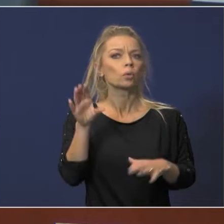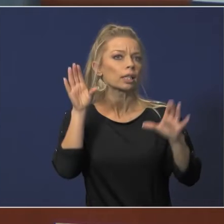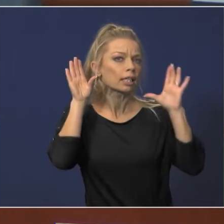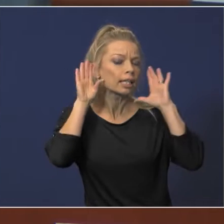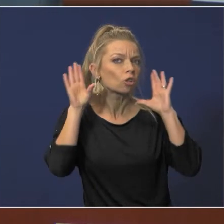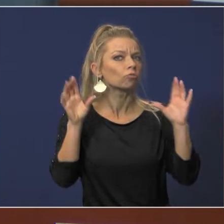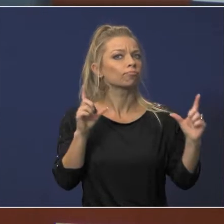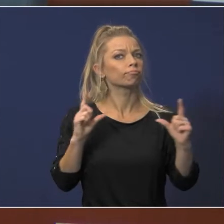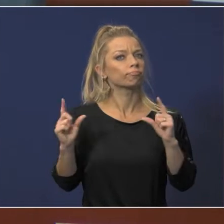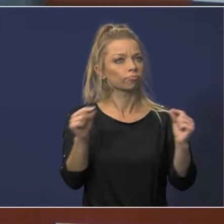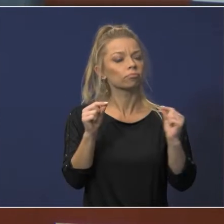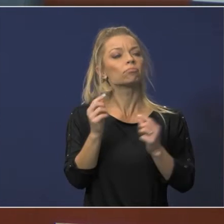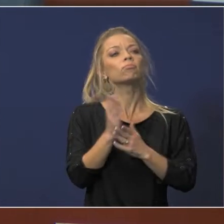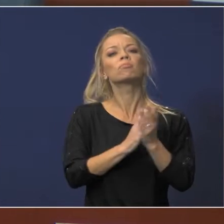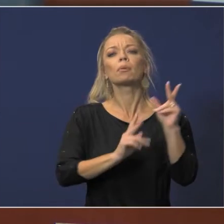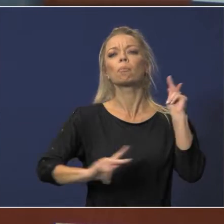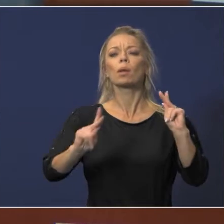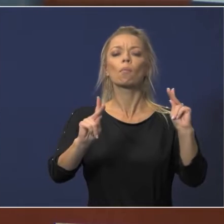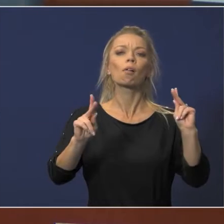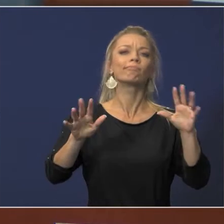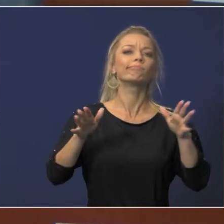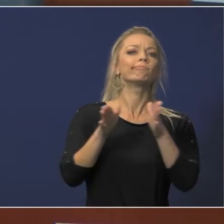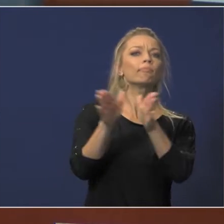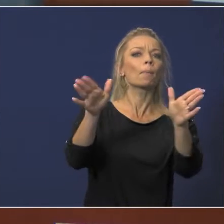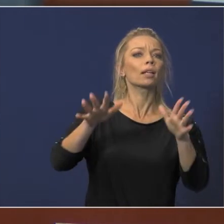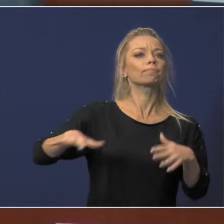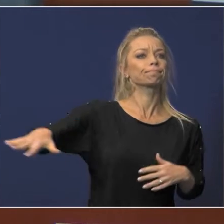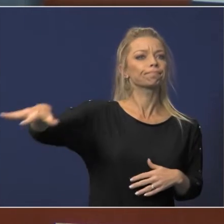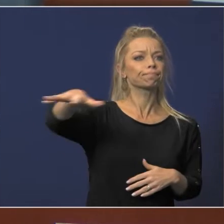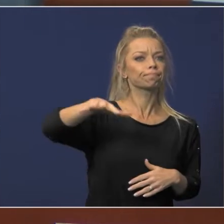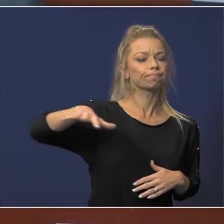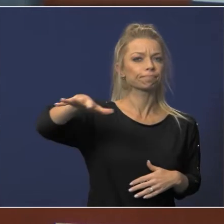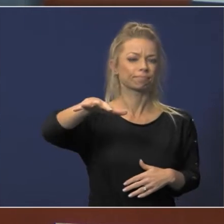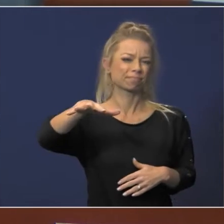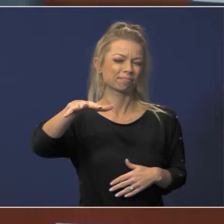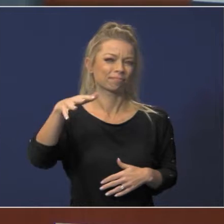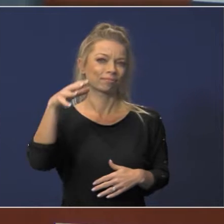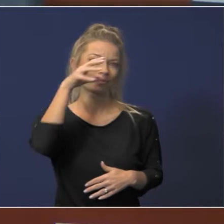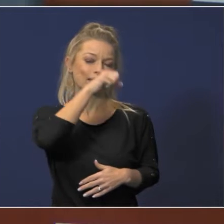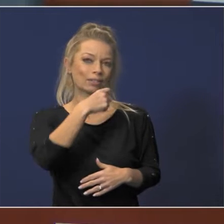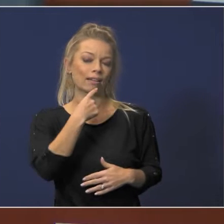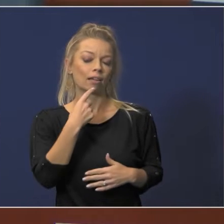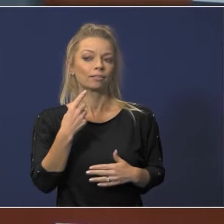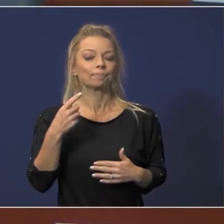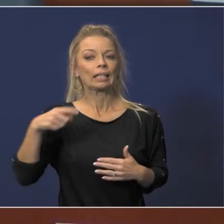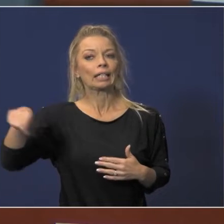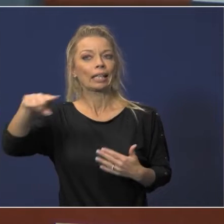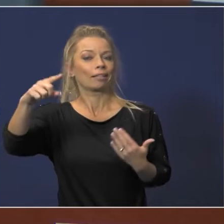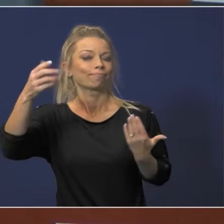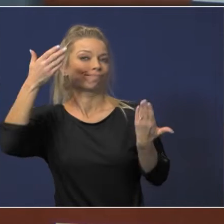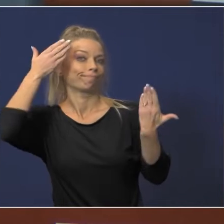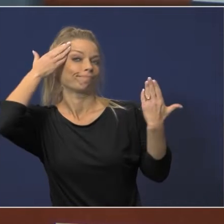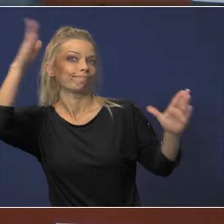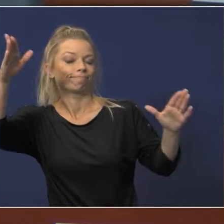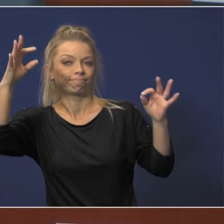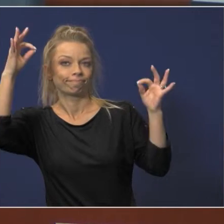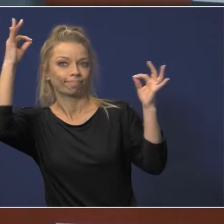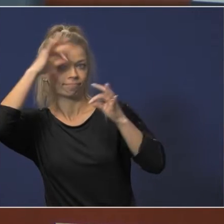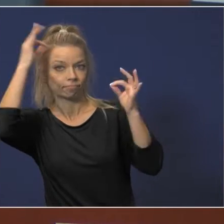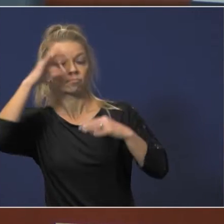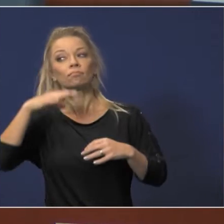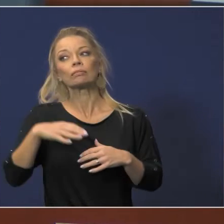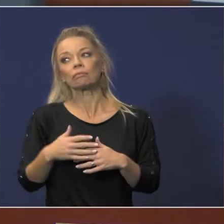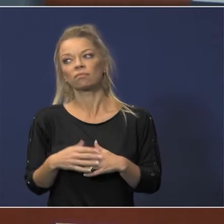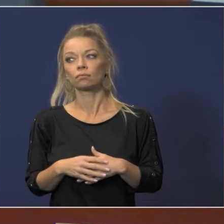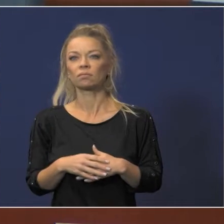some people in the public that are I guess the best way to phrase it would be uninformed is and you know